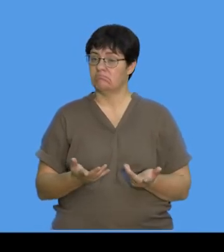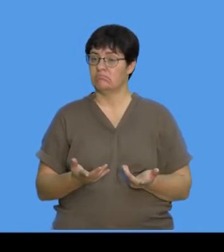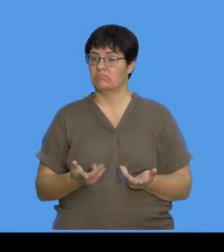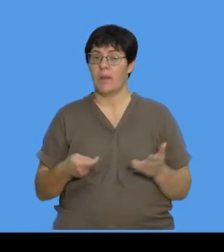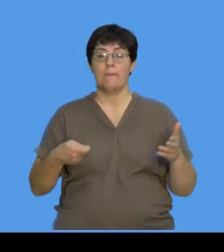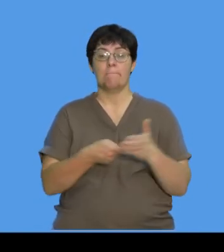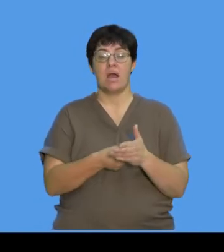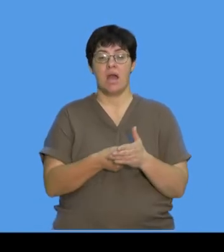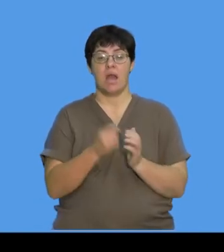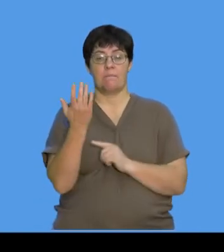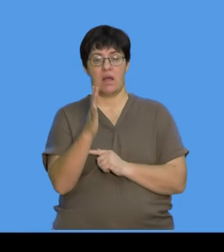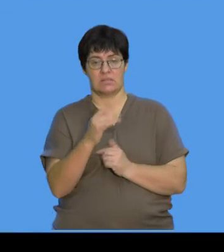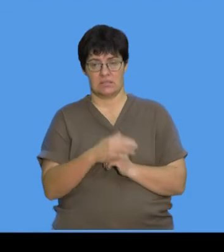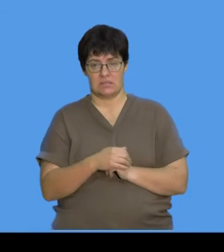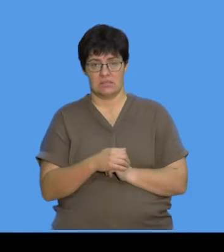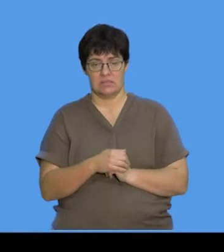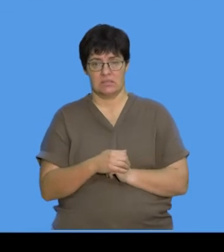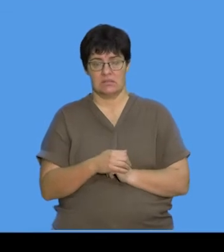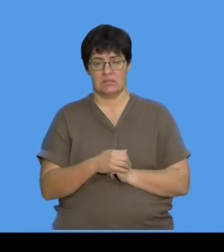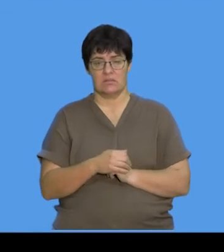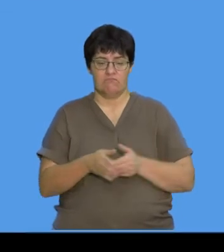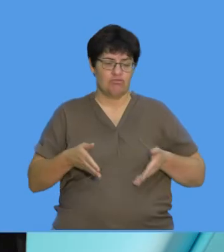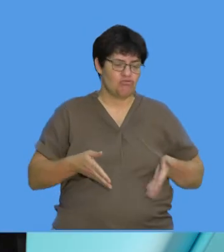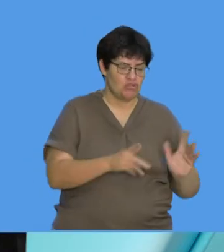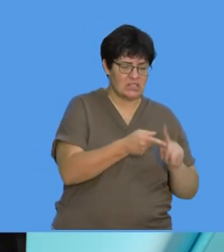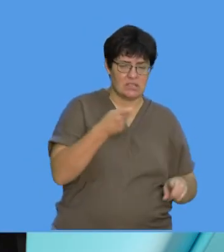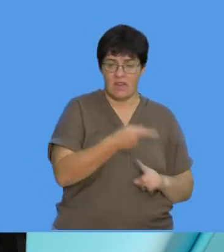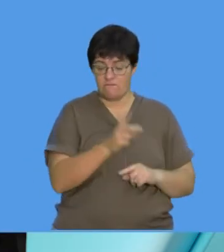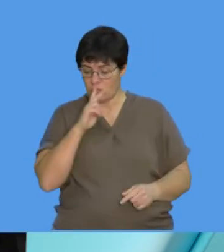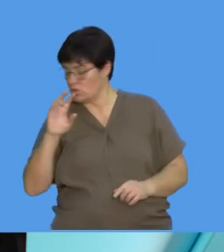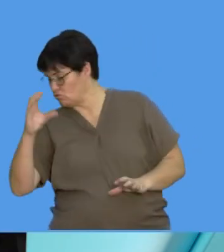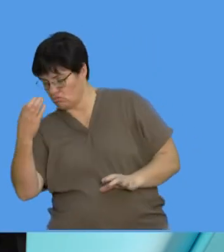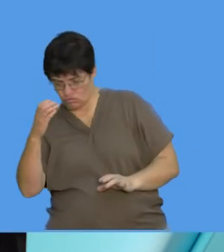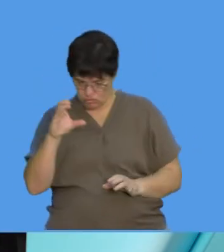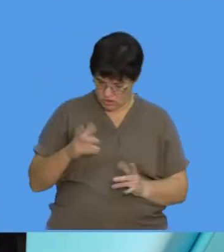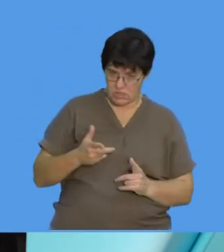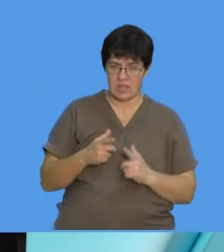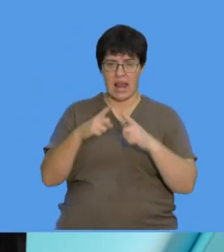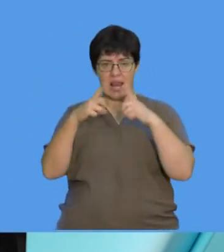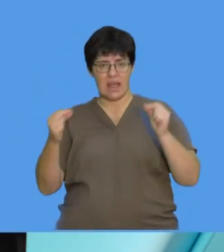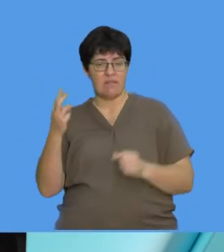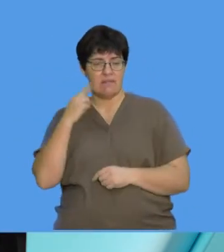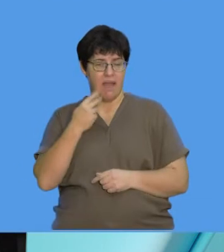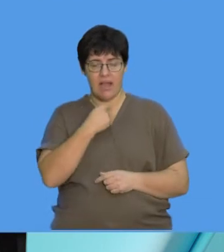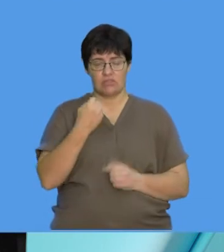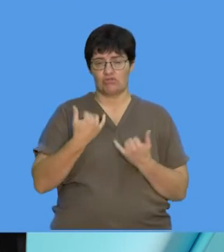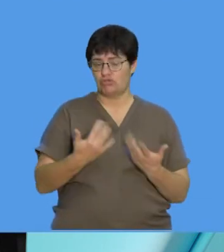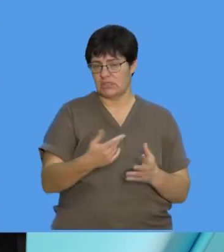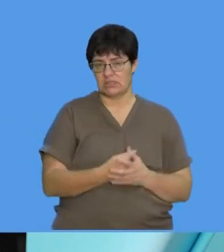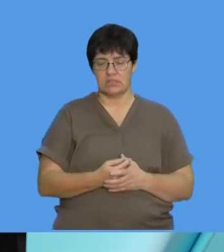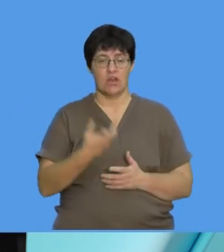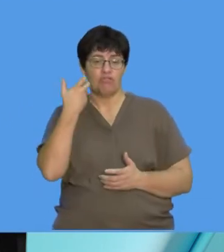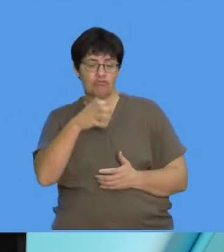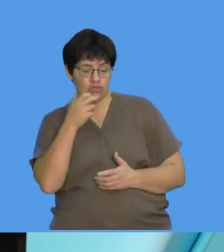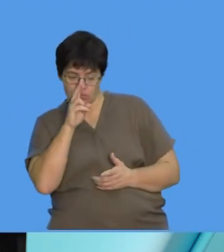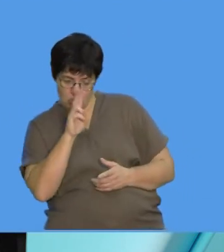if you are going to buy a plant, if you eat blight on the side of the street or from somewhere, check it first. are the leaves nice and